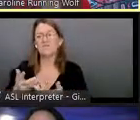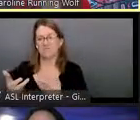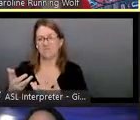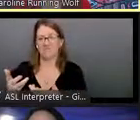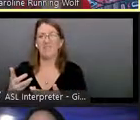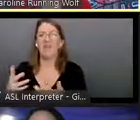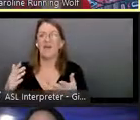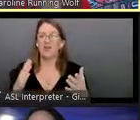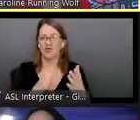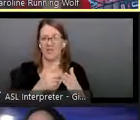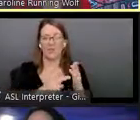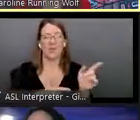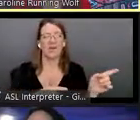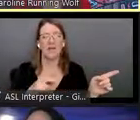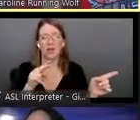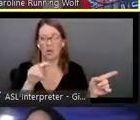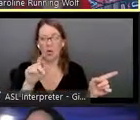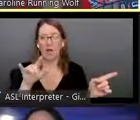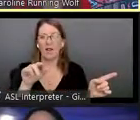mentioned just now